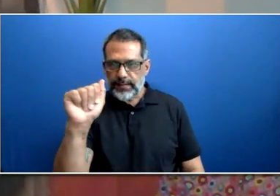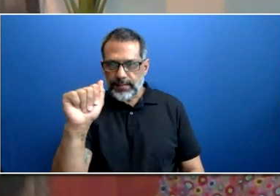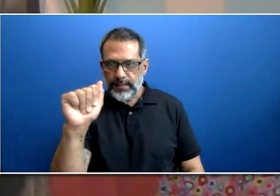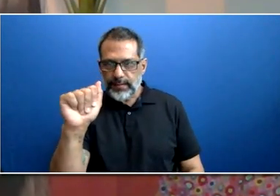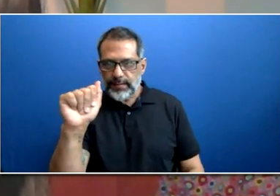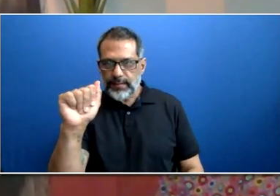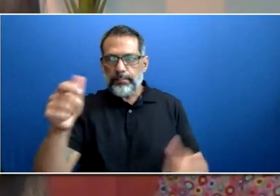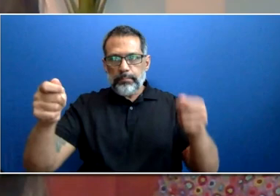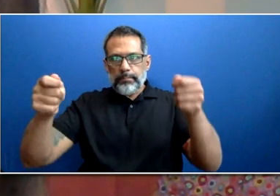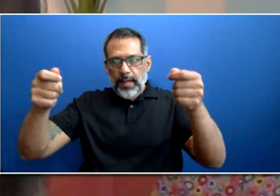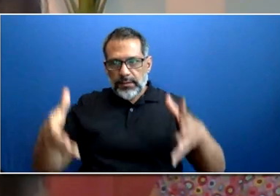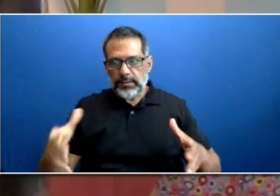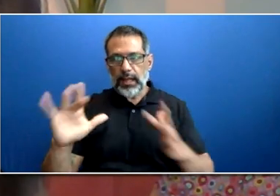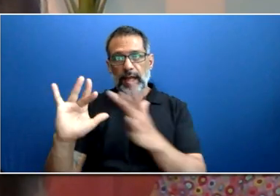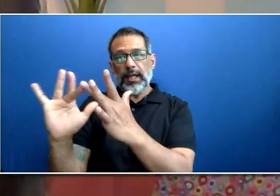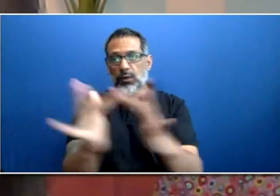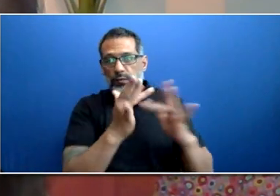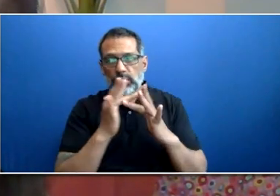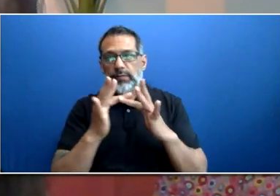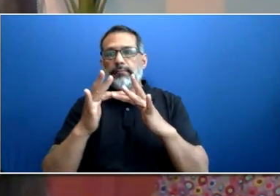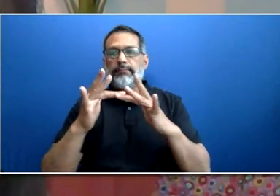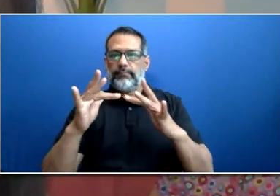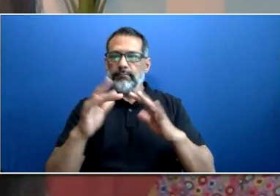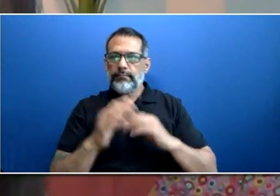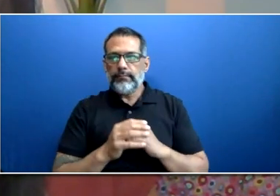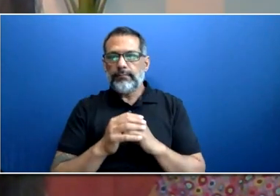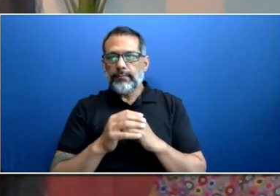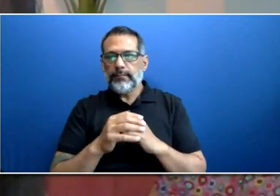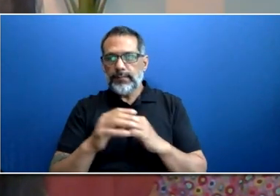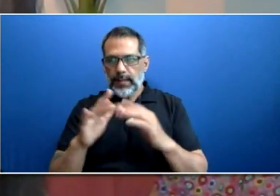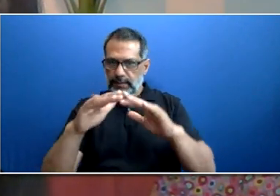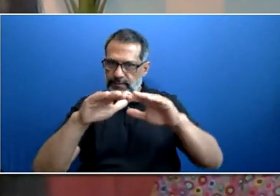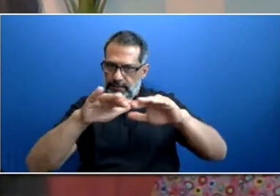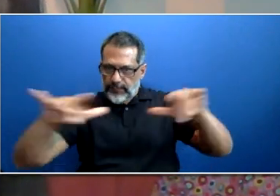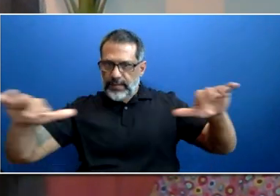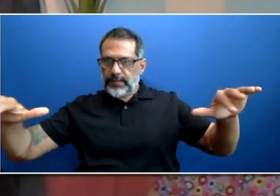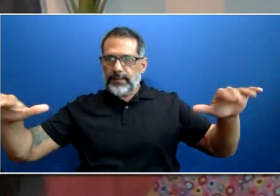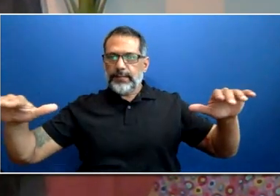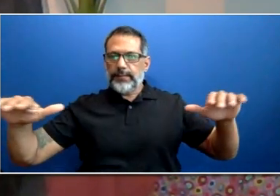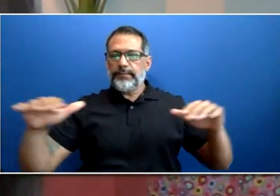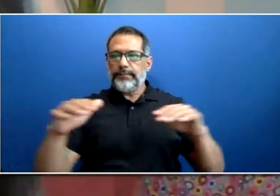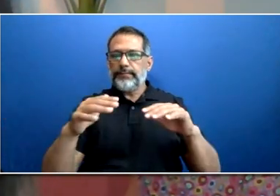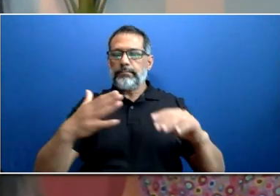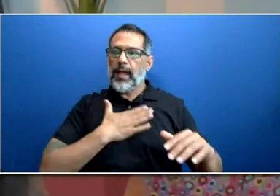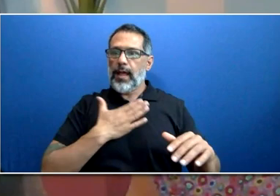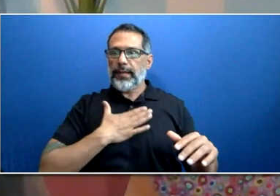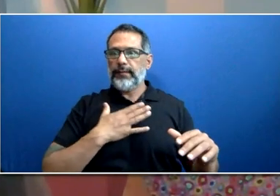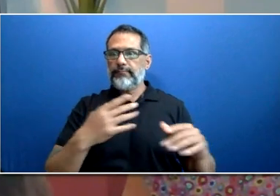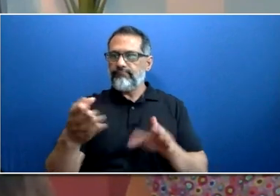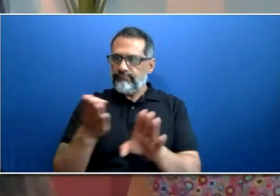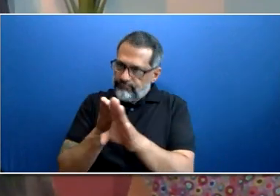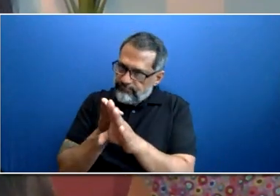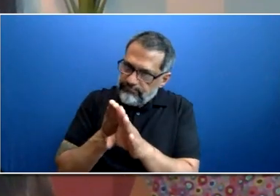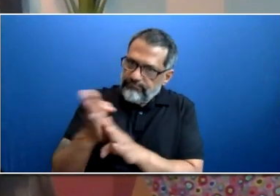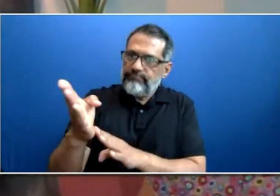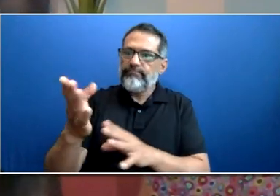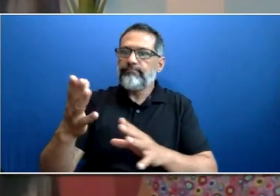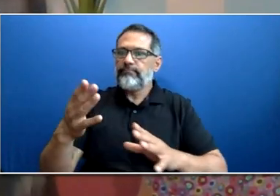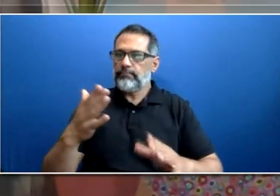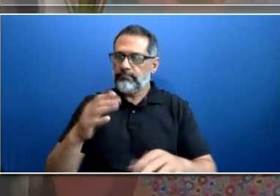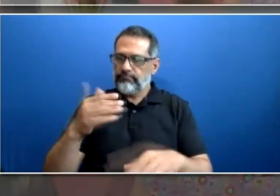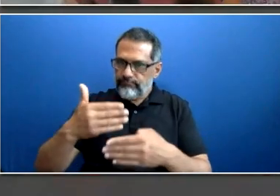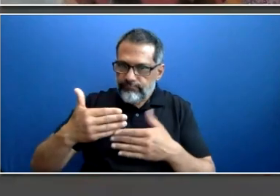about the career paths from my colleagues, and I thought I'd share mine as well, as it is a little bit different. I started at the TTC